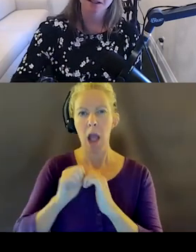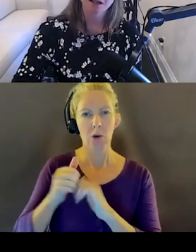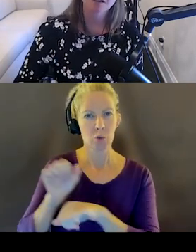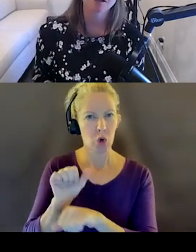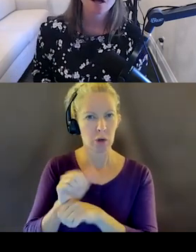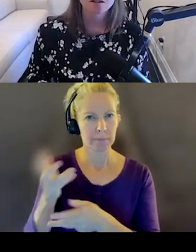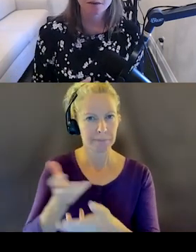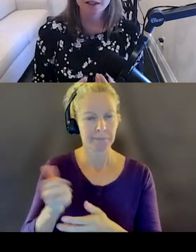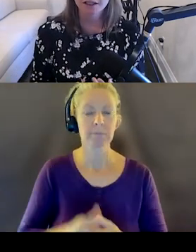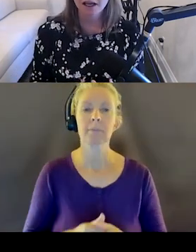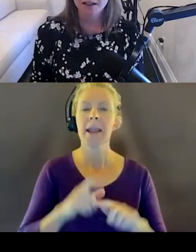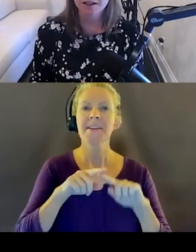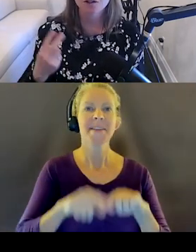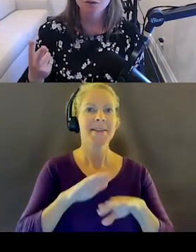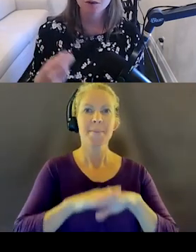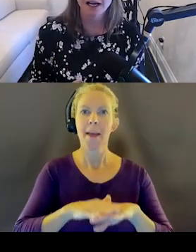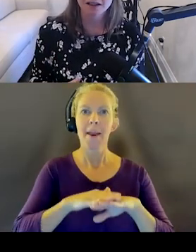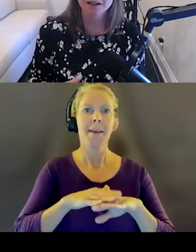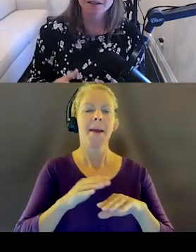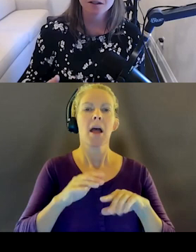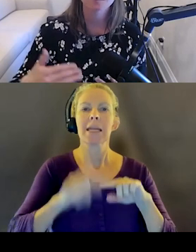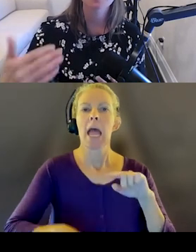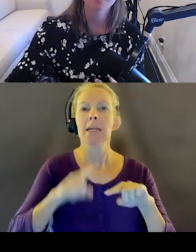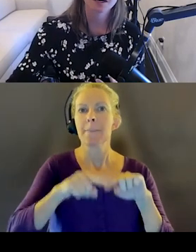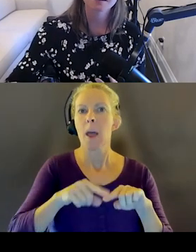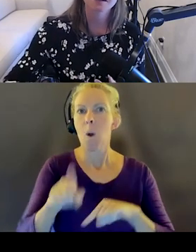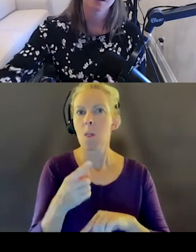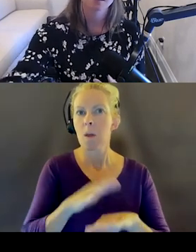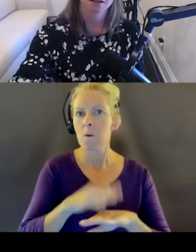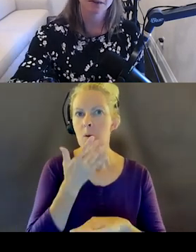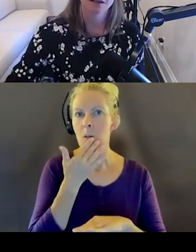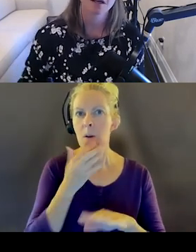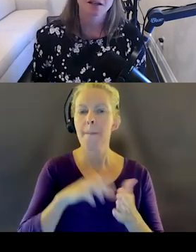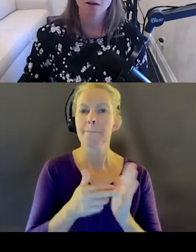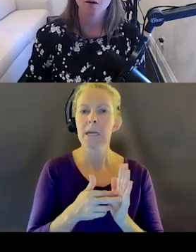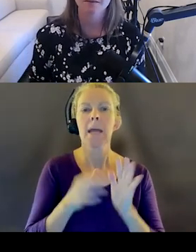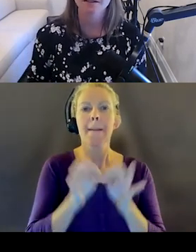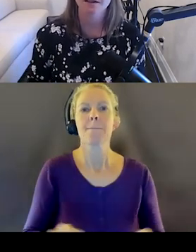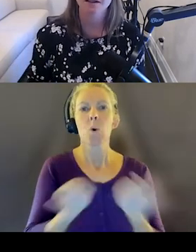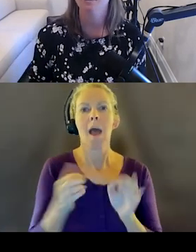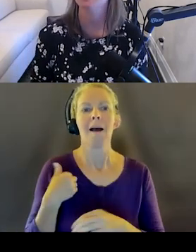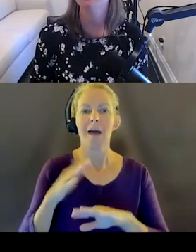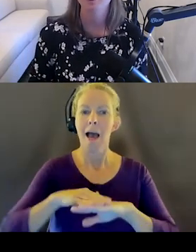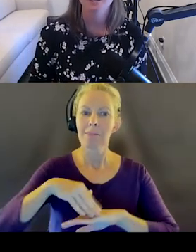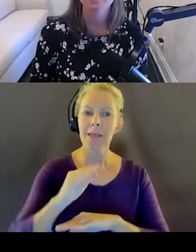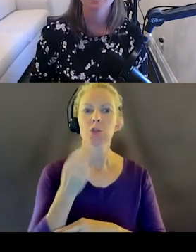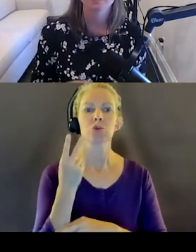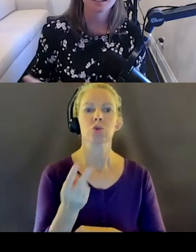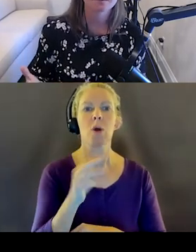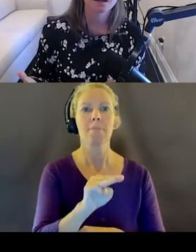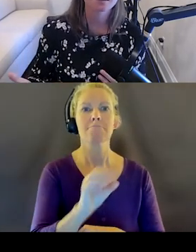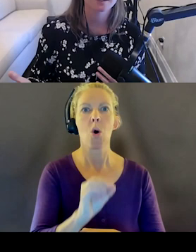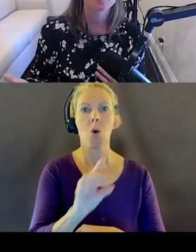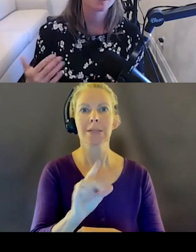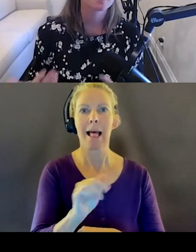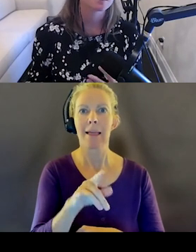can't rely on just color. So we need at least two modalities to express something. And so going back to the example of our